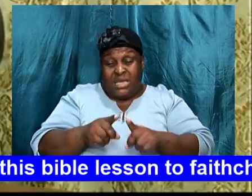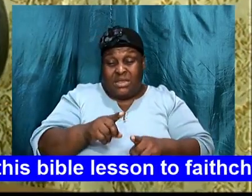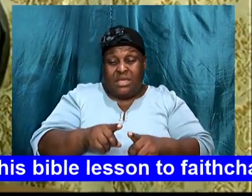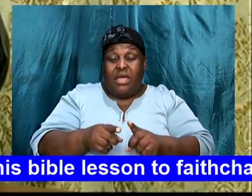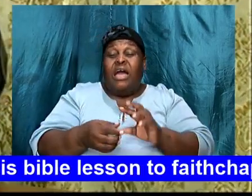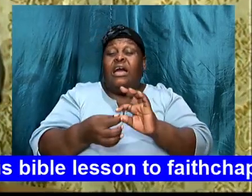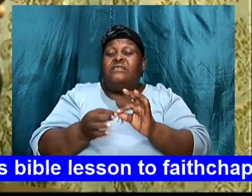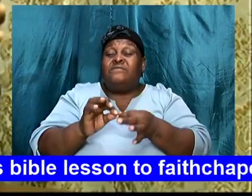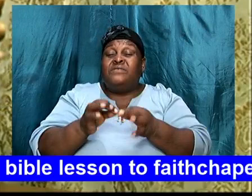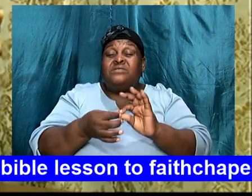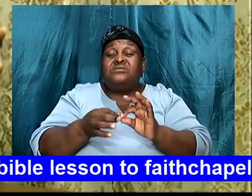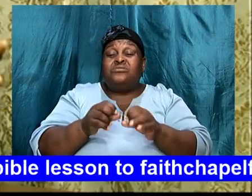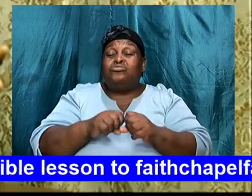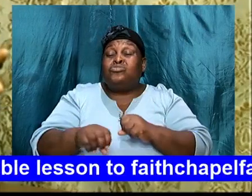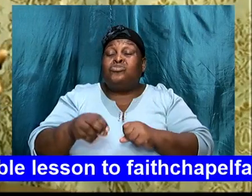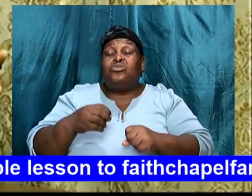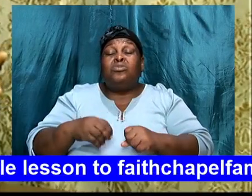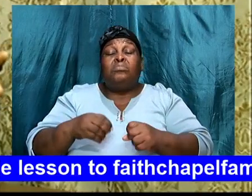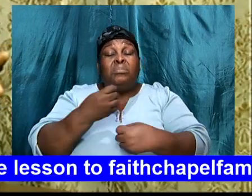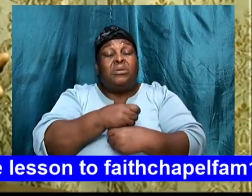it becomes a part, of the big picture,